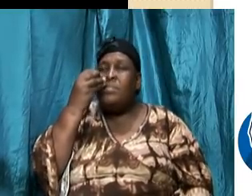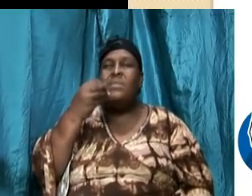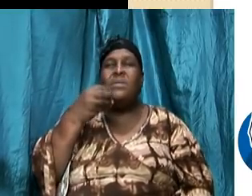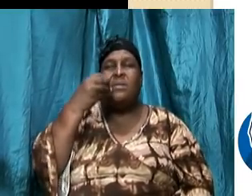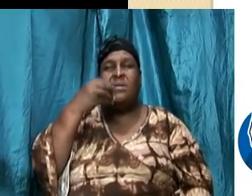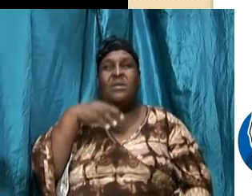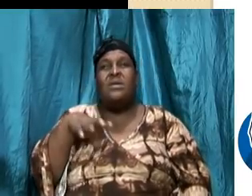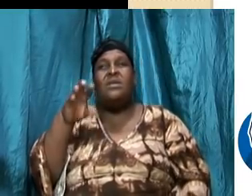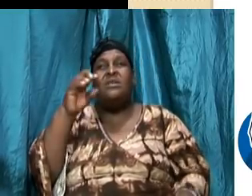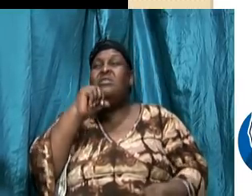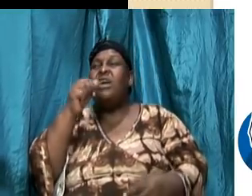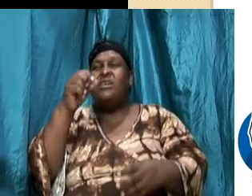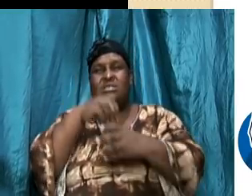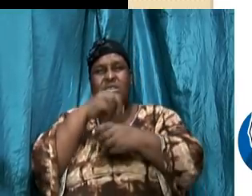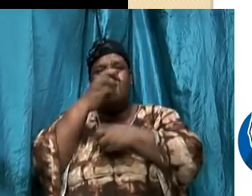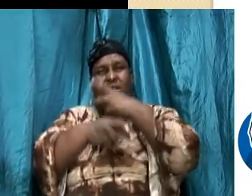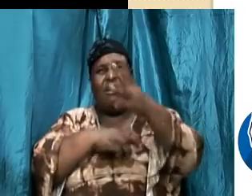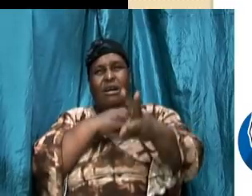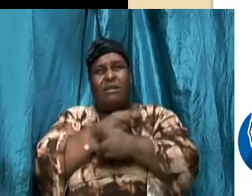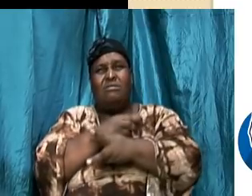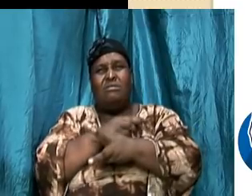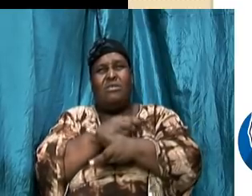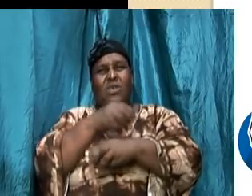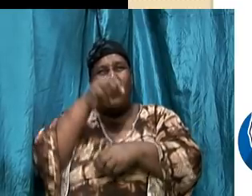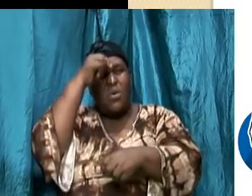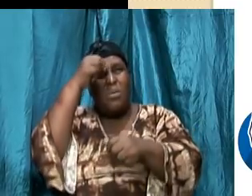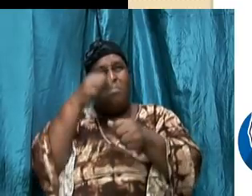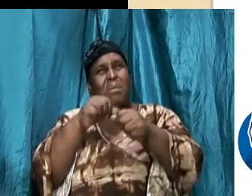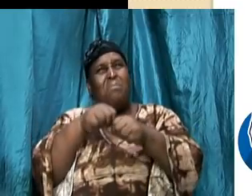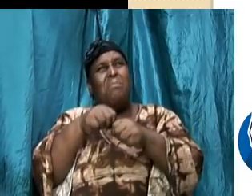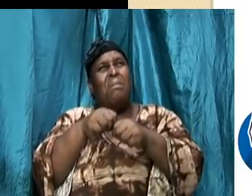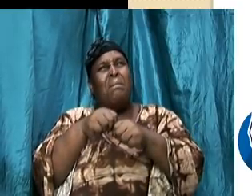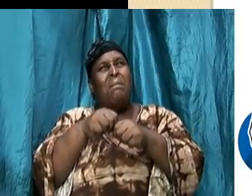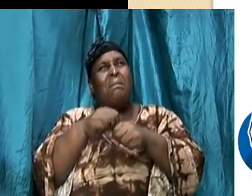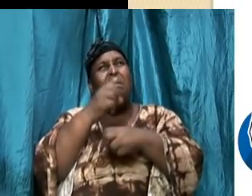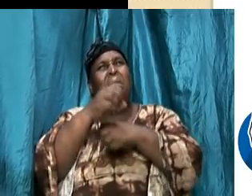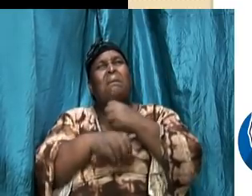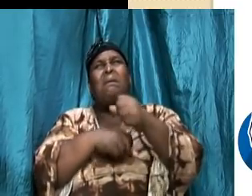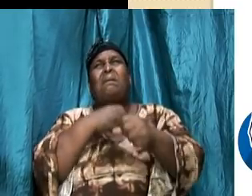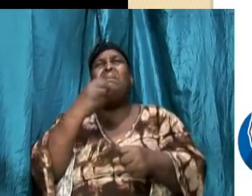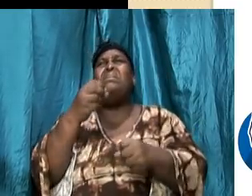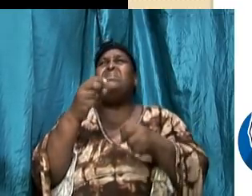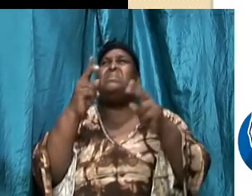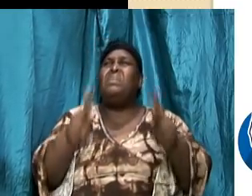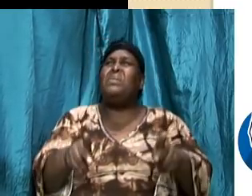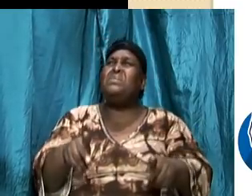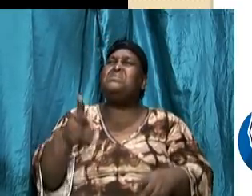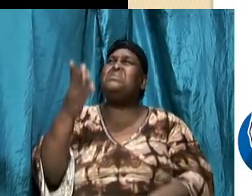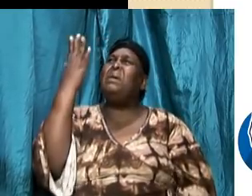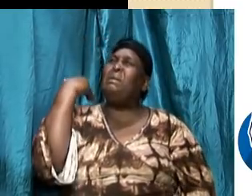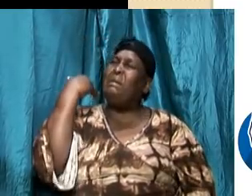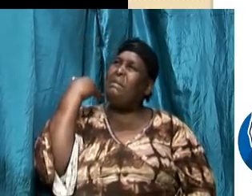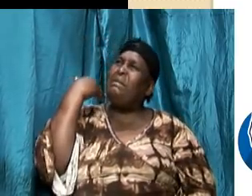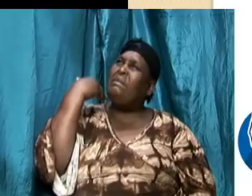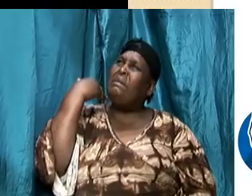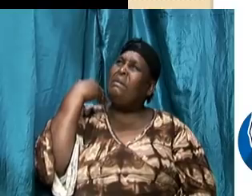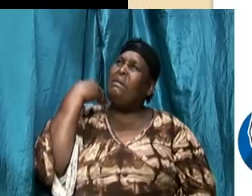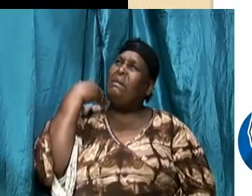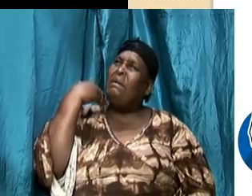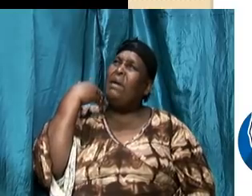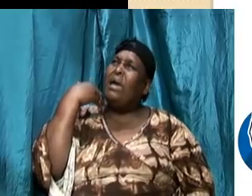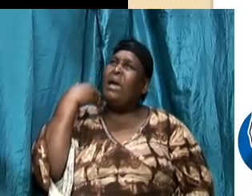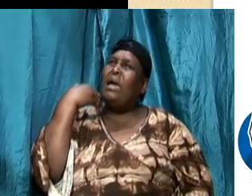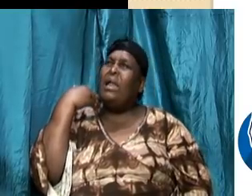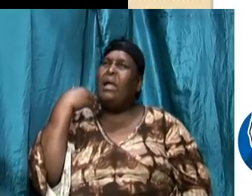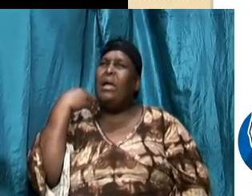yesteryear when we might have smelled it on somebody before and it ignites a certain emotion and